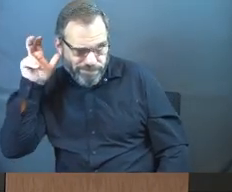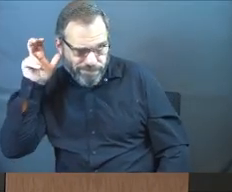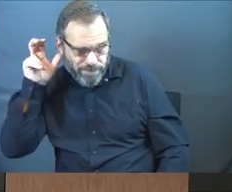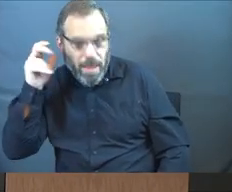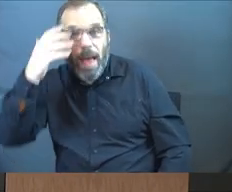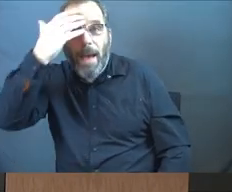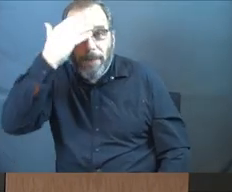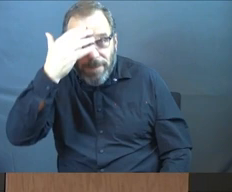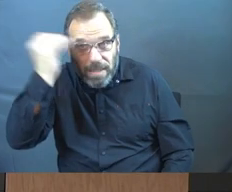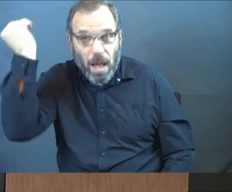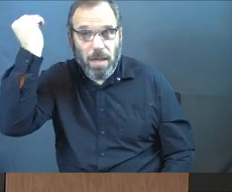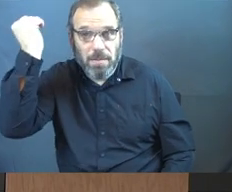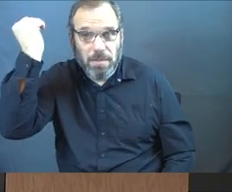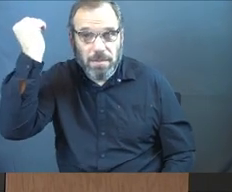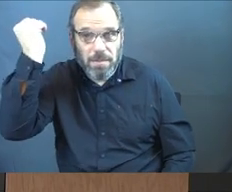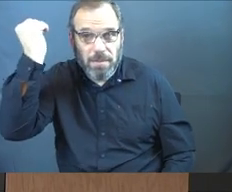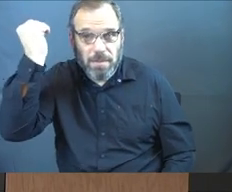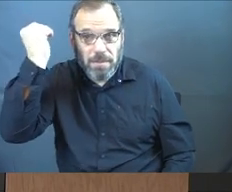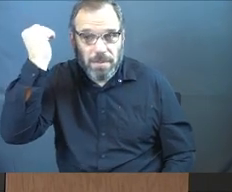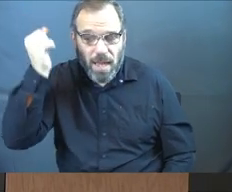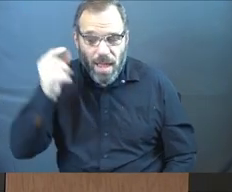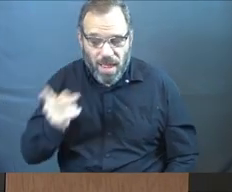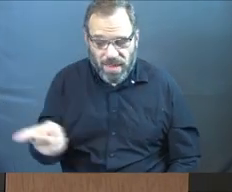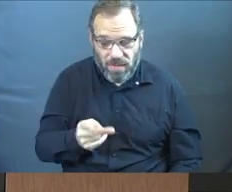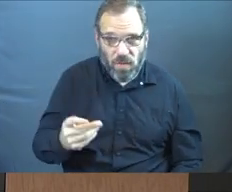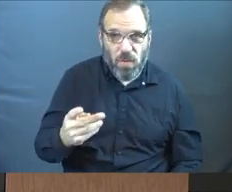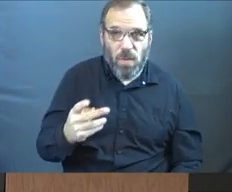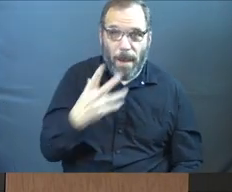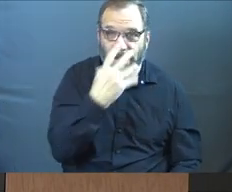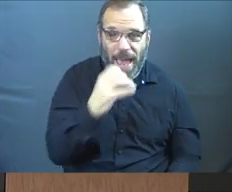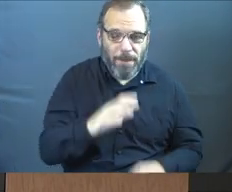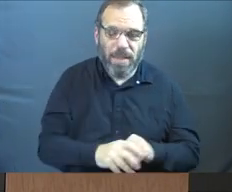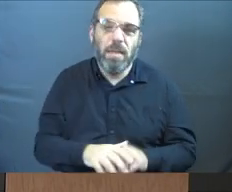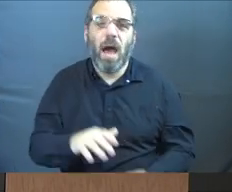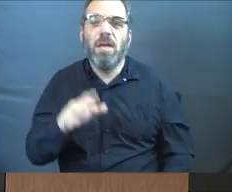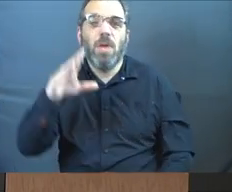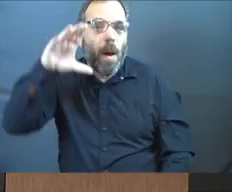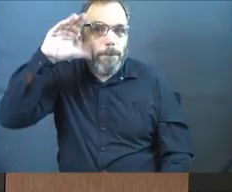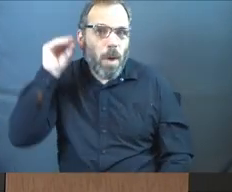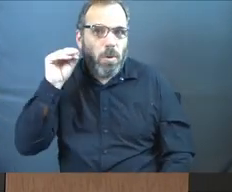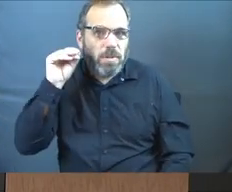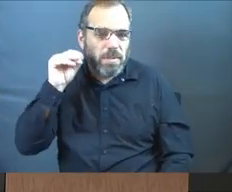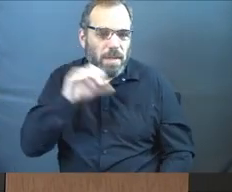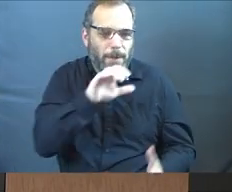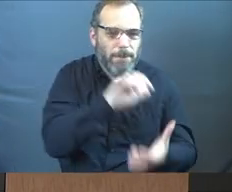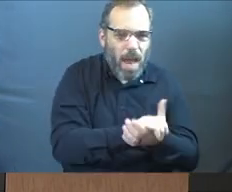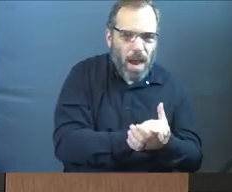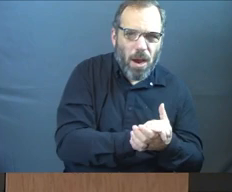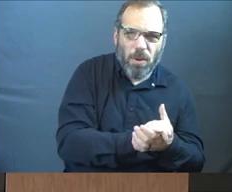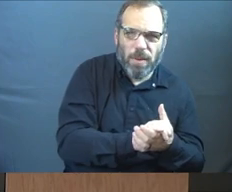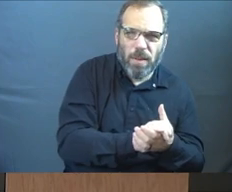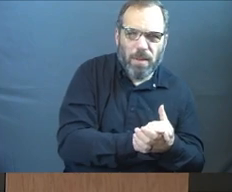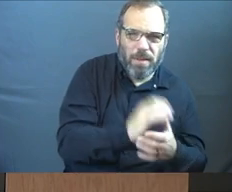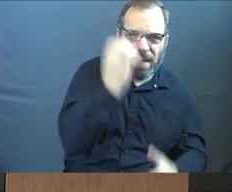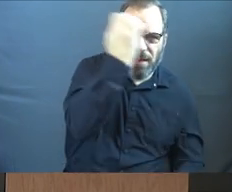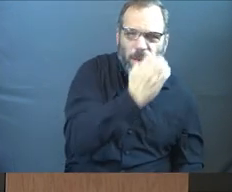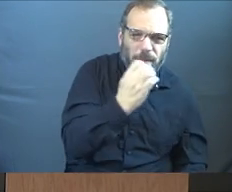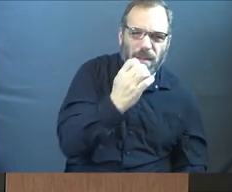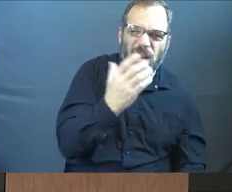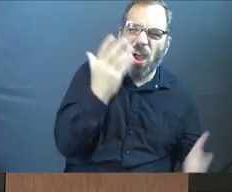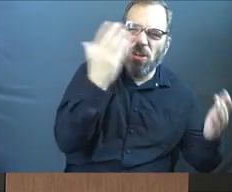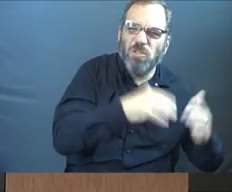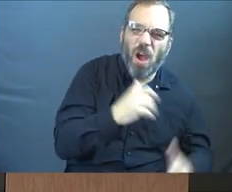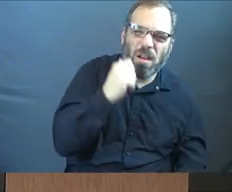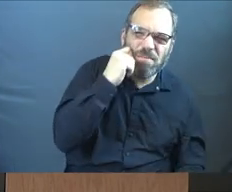It's because they're mad because Moses married a dark-skinned wife. I think this is the first